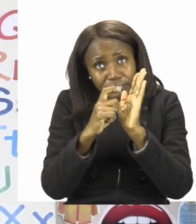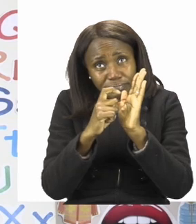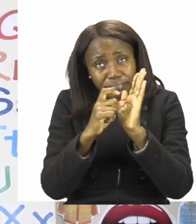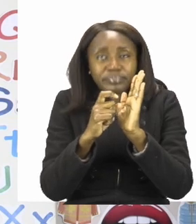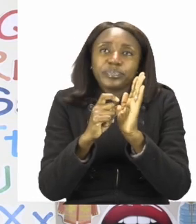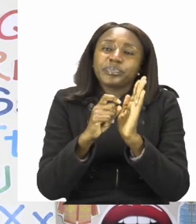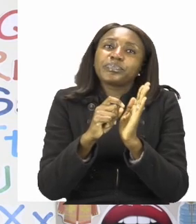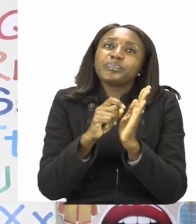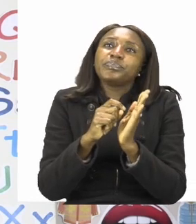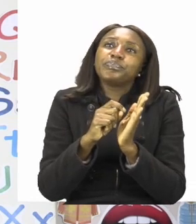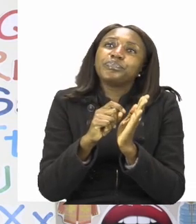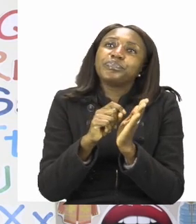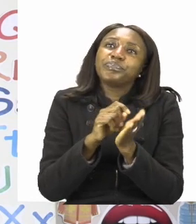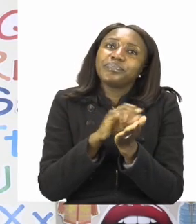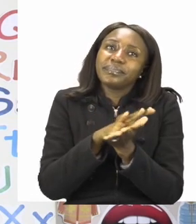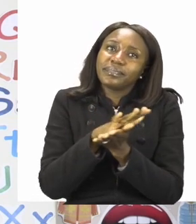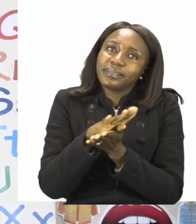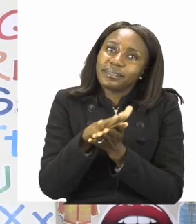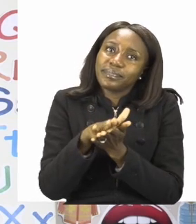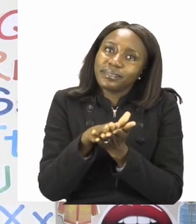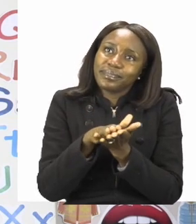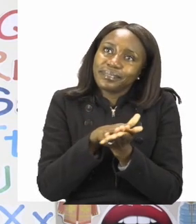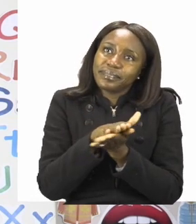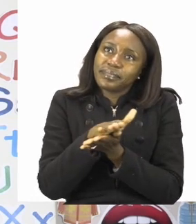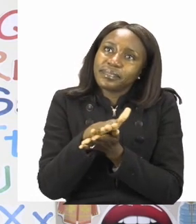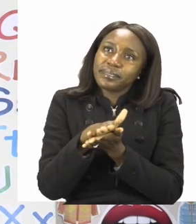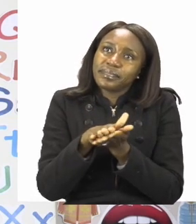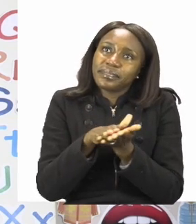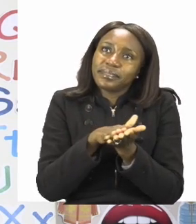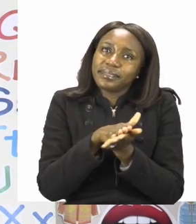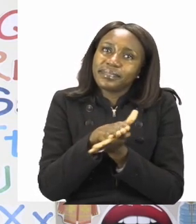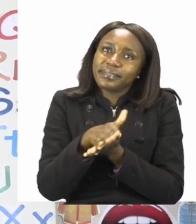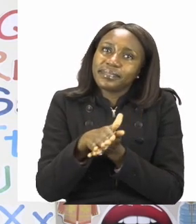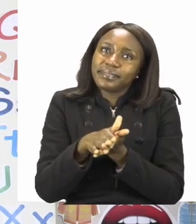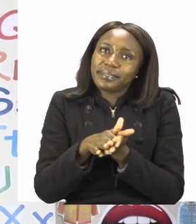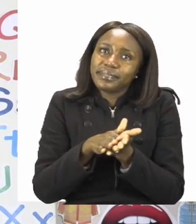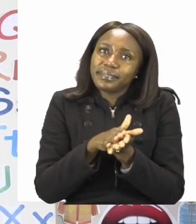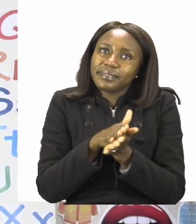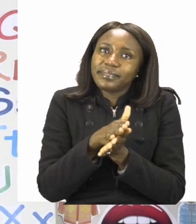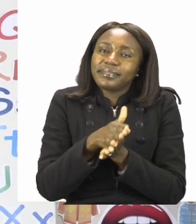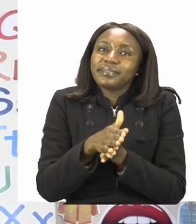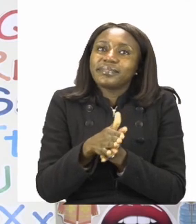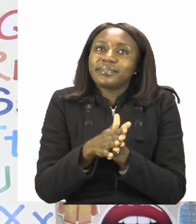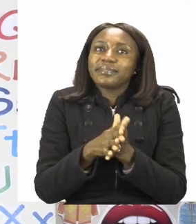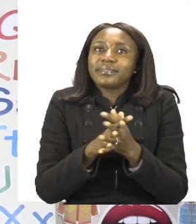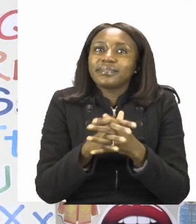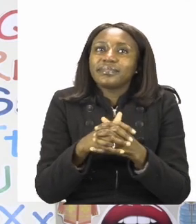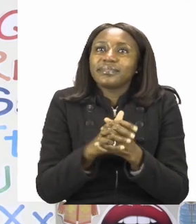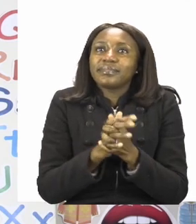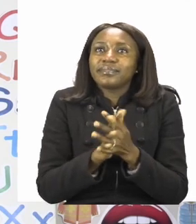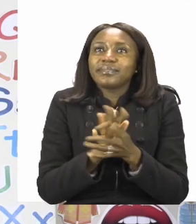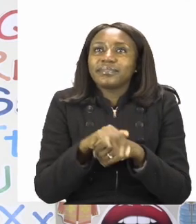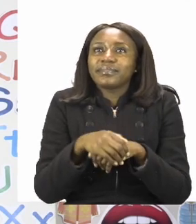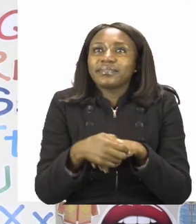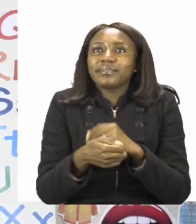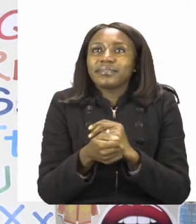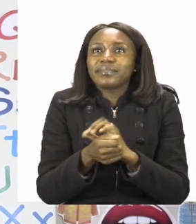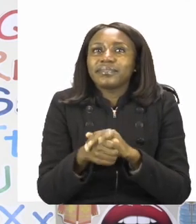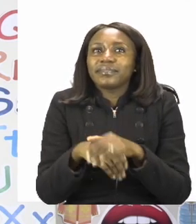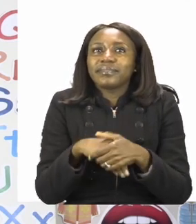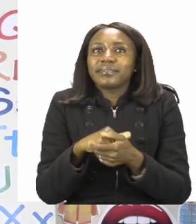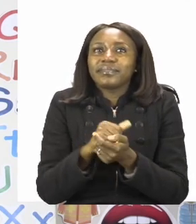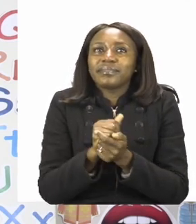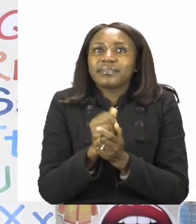hand, then we rub inside, round and round,